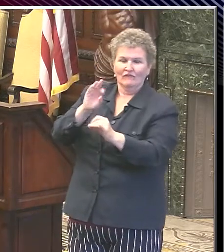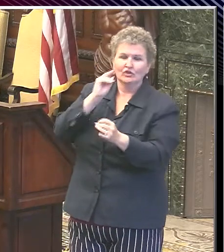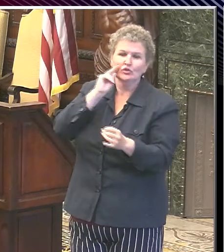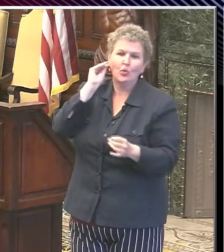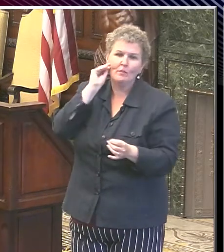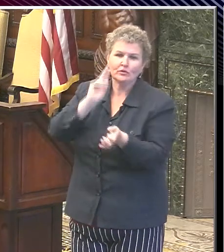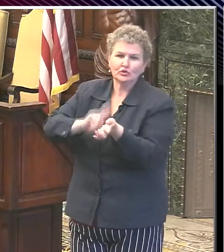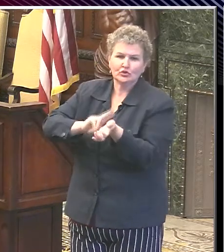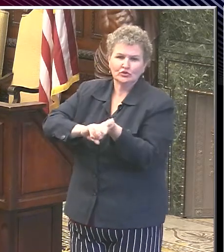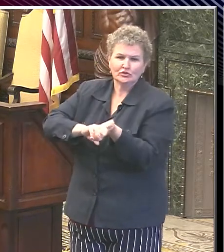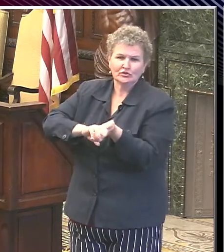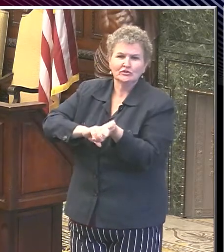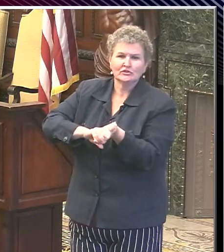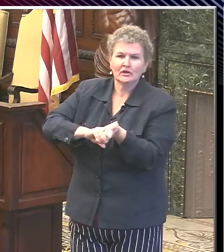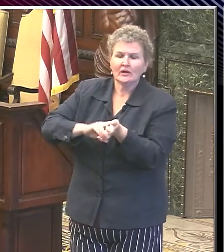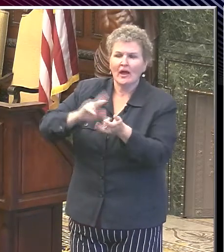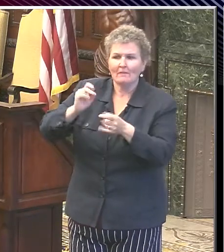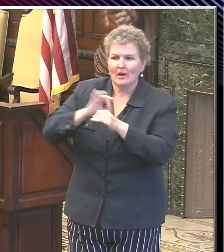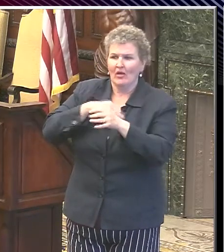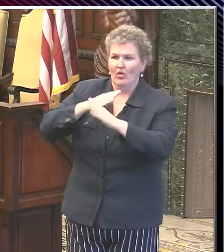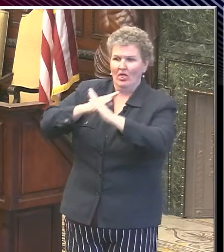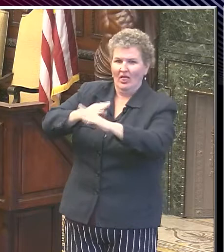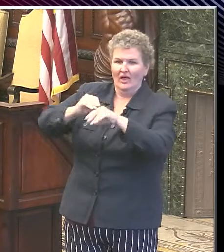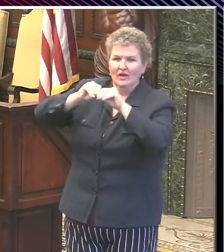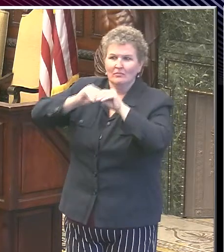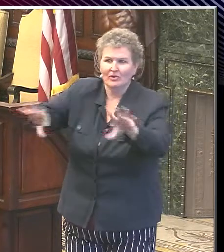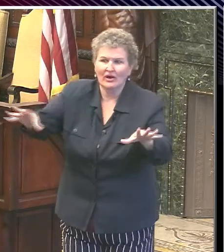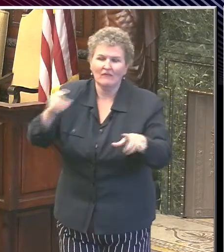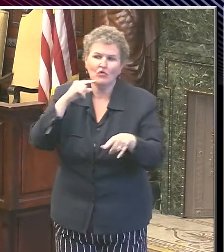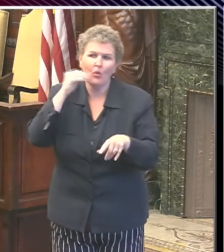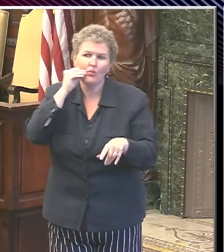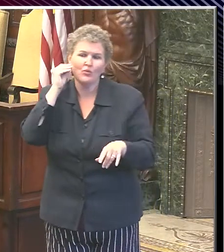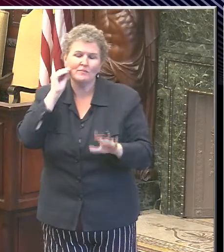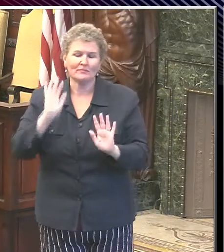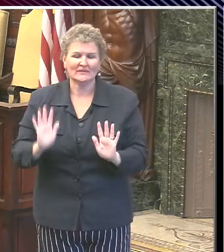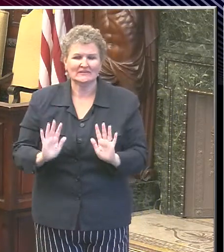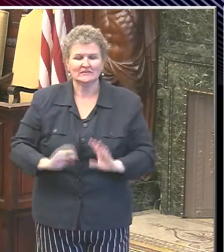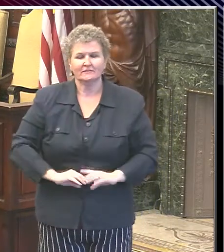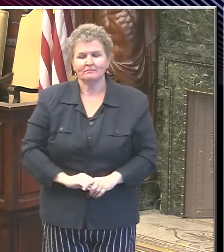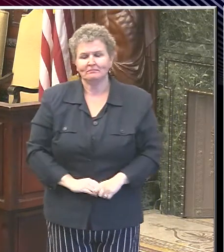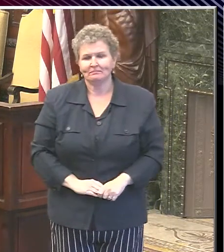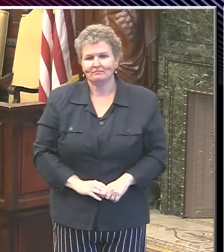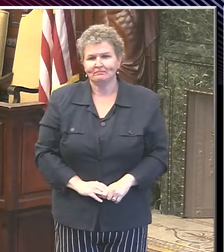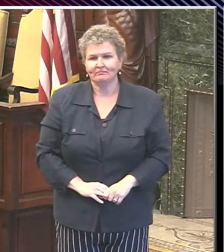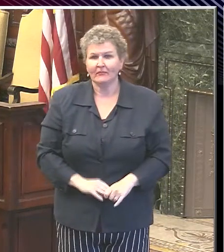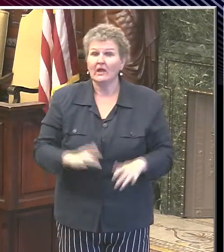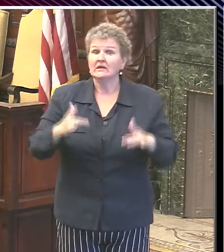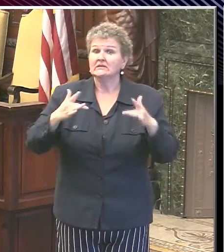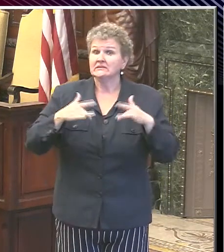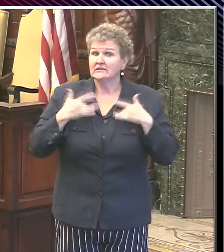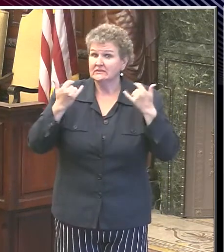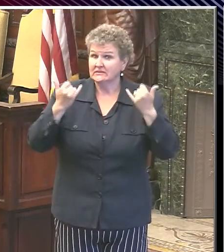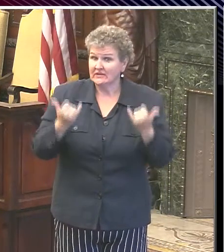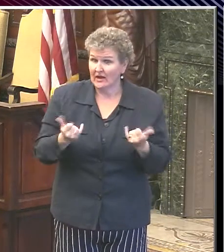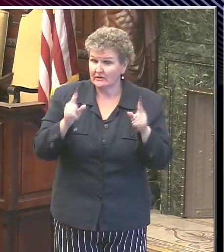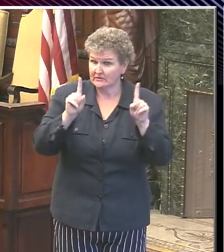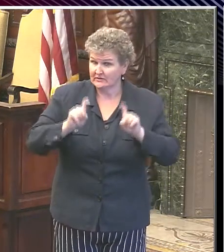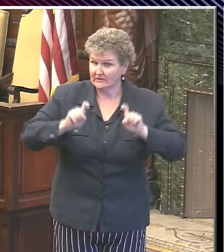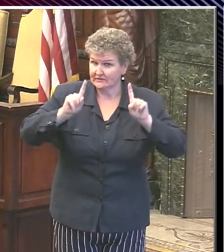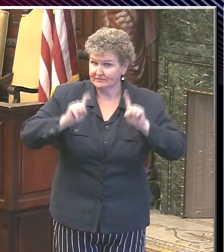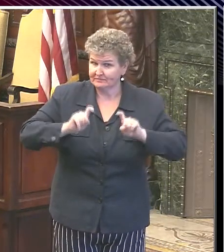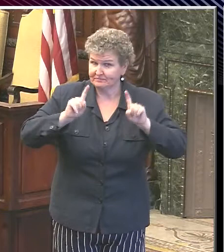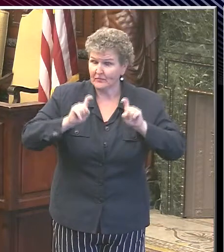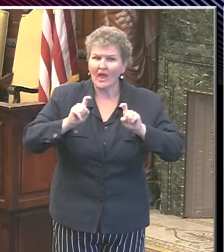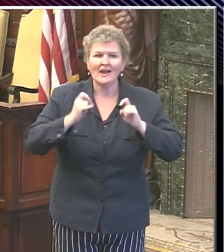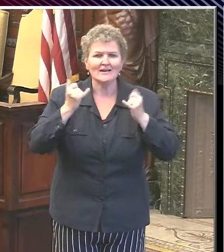it's not going to affect residents in that nursing home. Just an update on where we are with testing. We are gradually expanding the